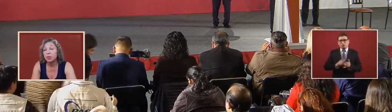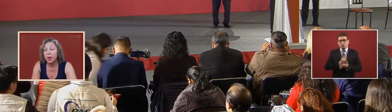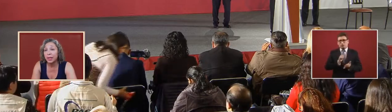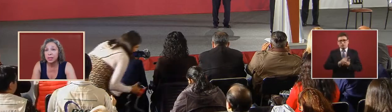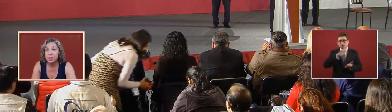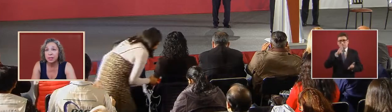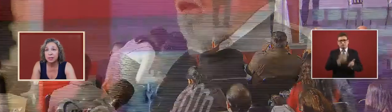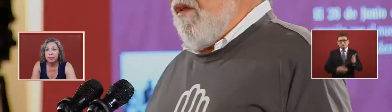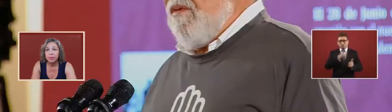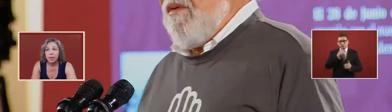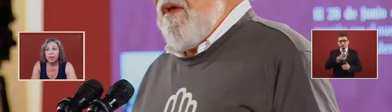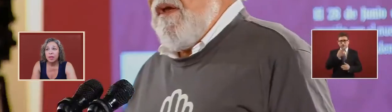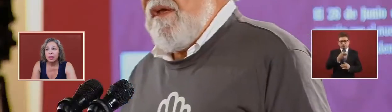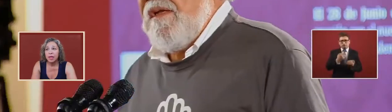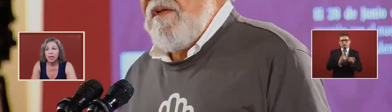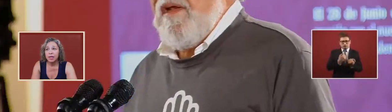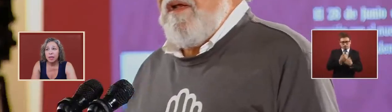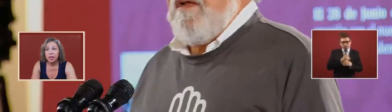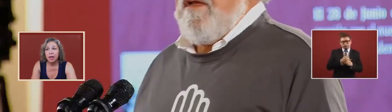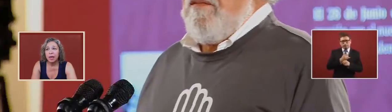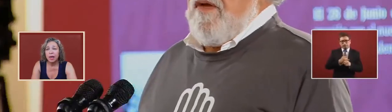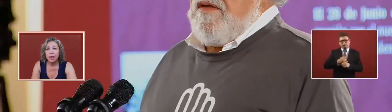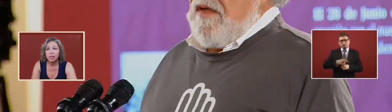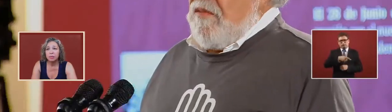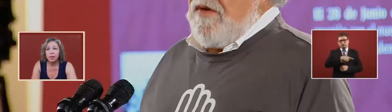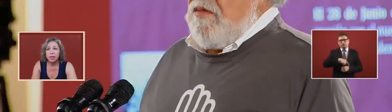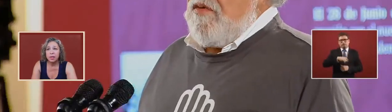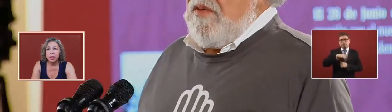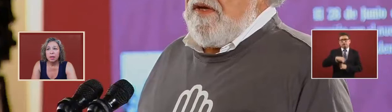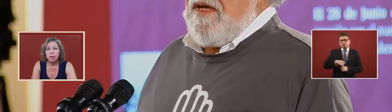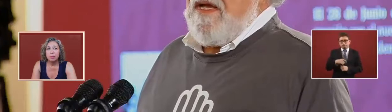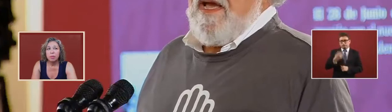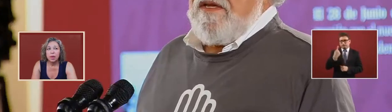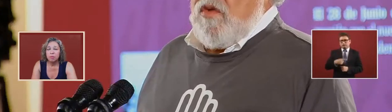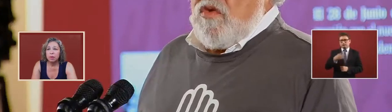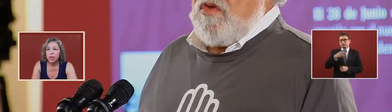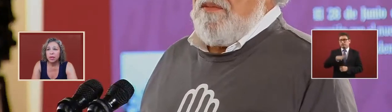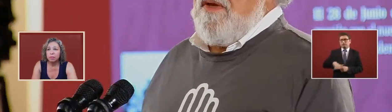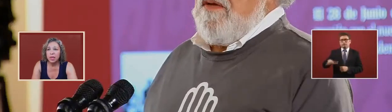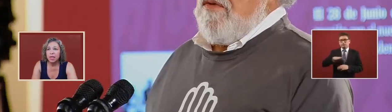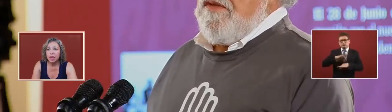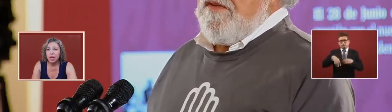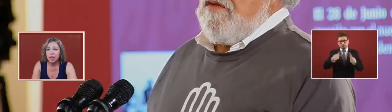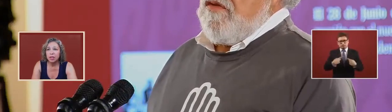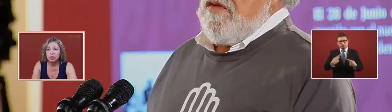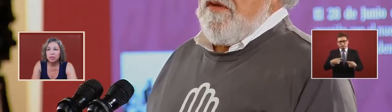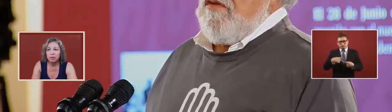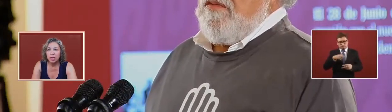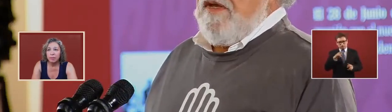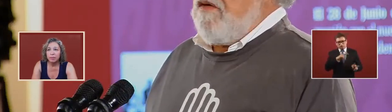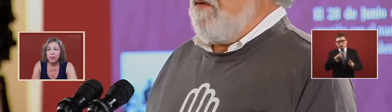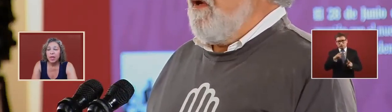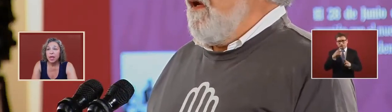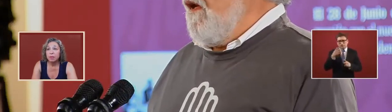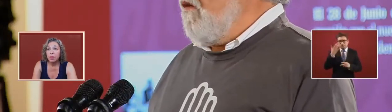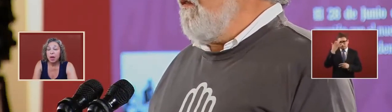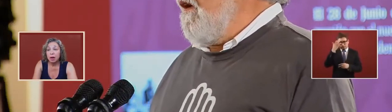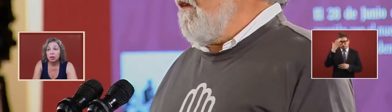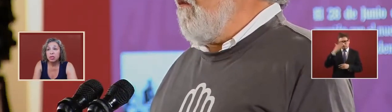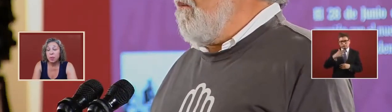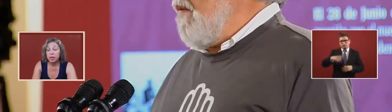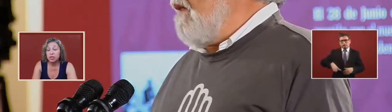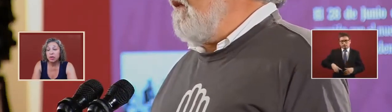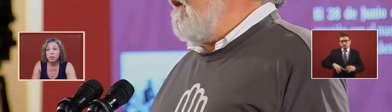illegal practices that has been by public opinion inclusively and